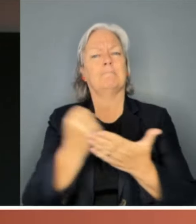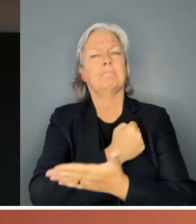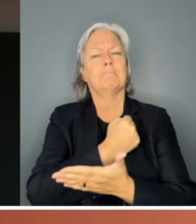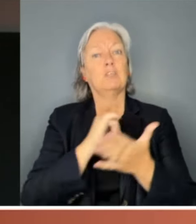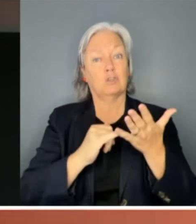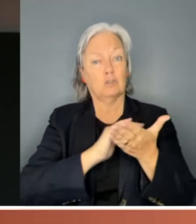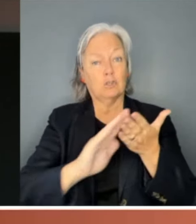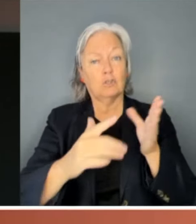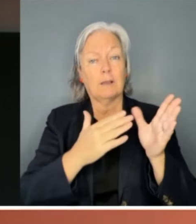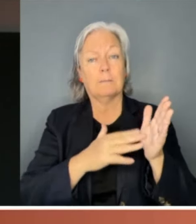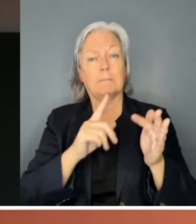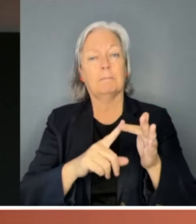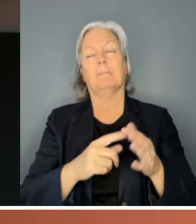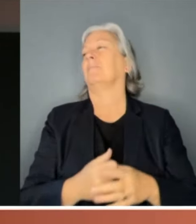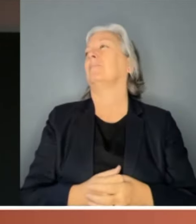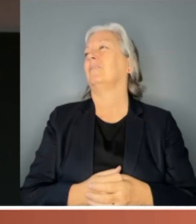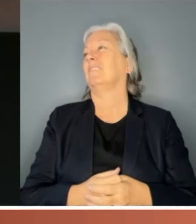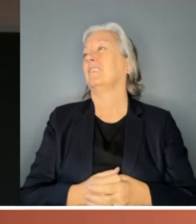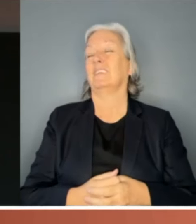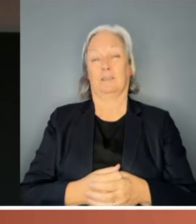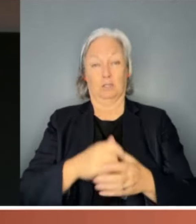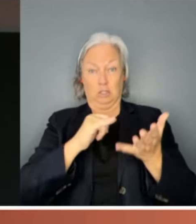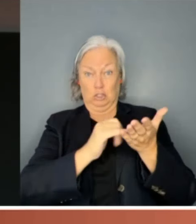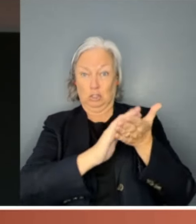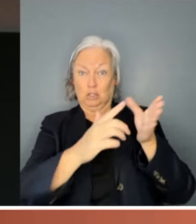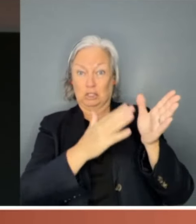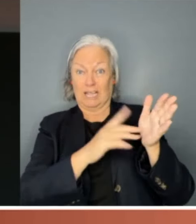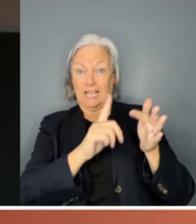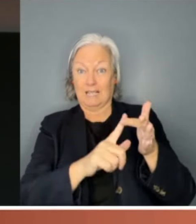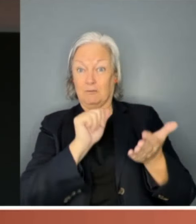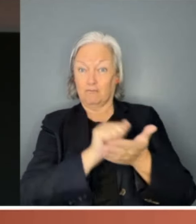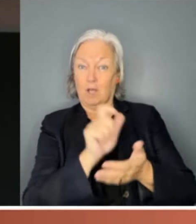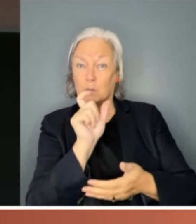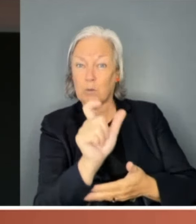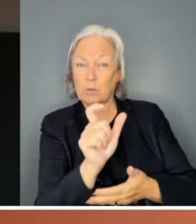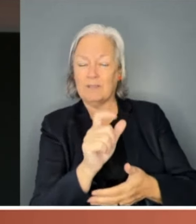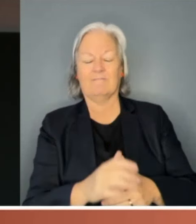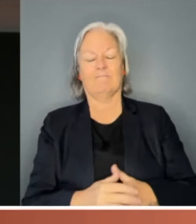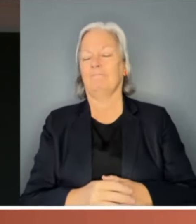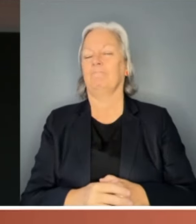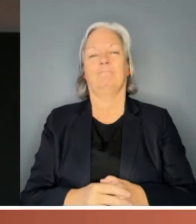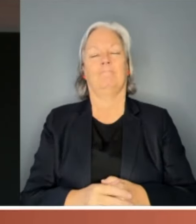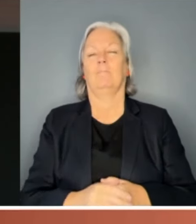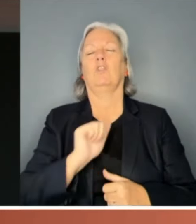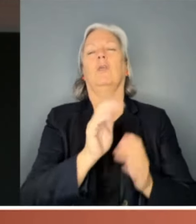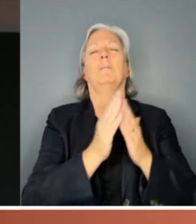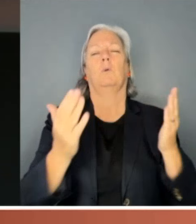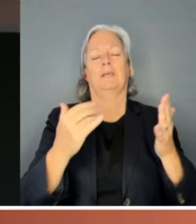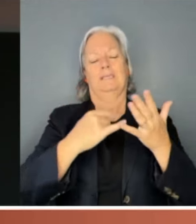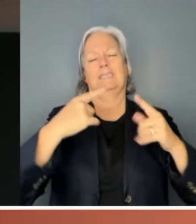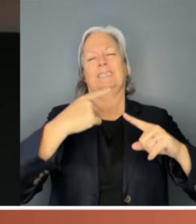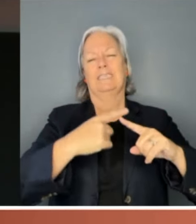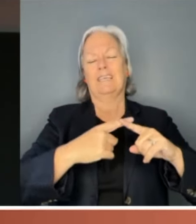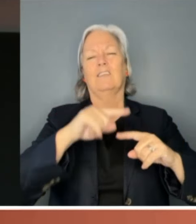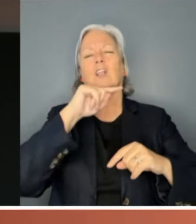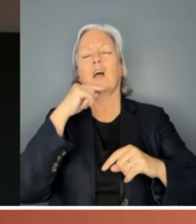Frankly, I don't think shame really describes it. Do you? In her revealing book, Sex, Lies and Question Time, former Labor